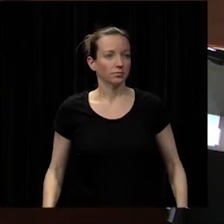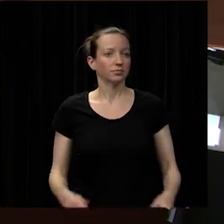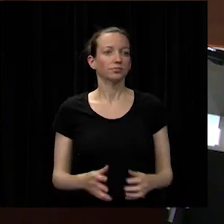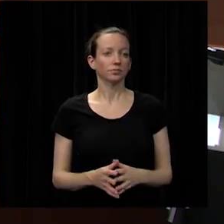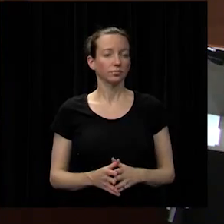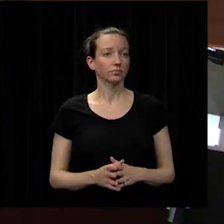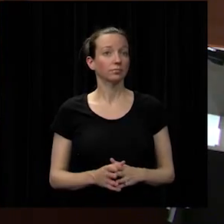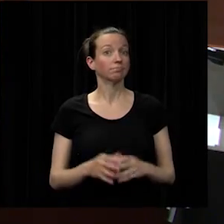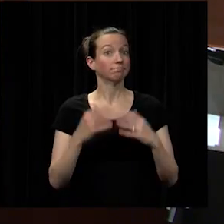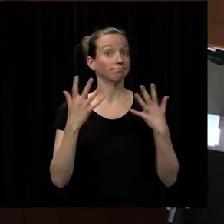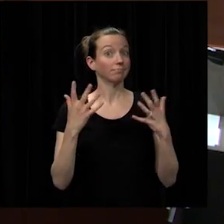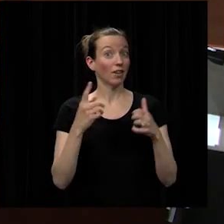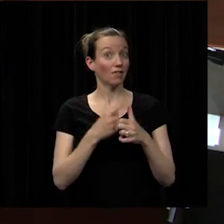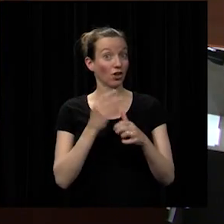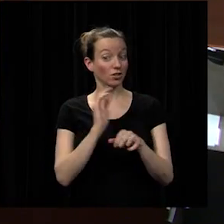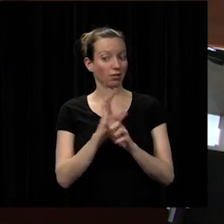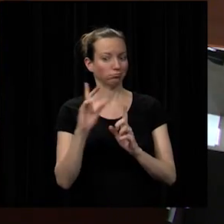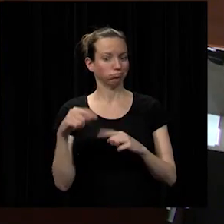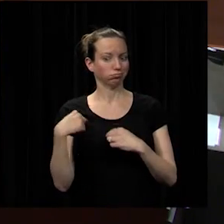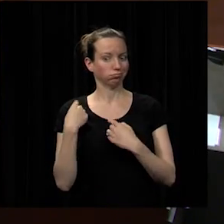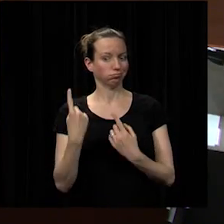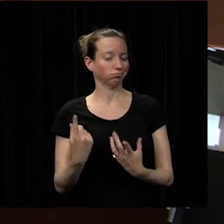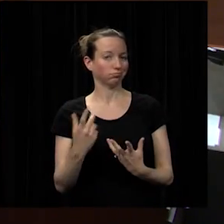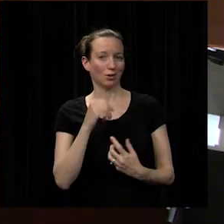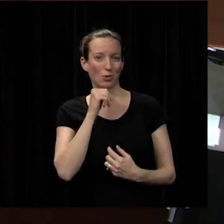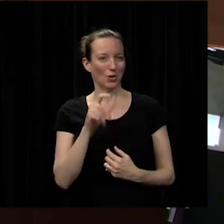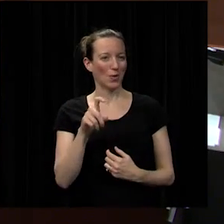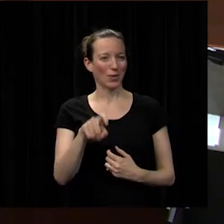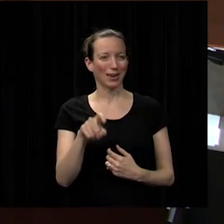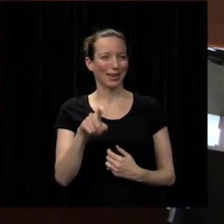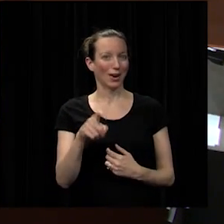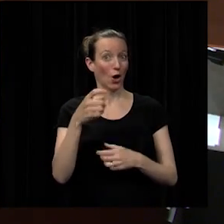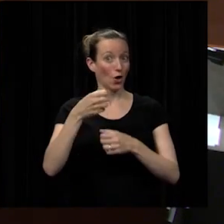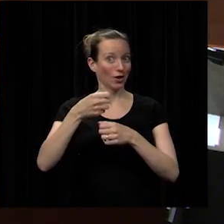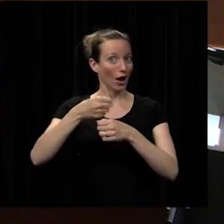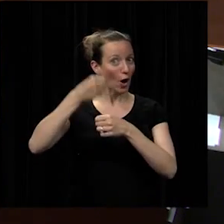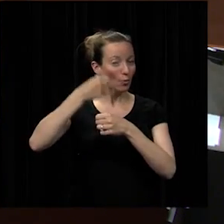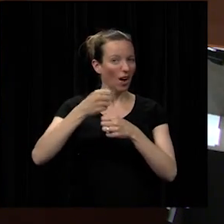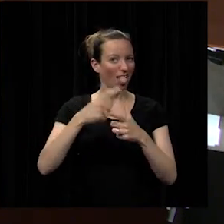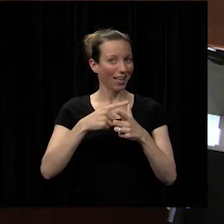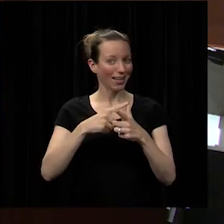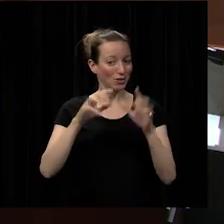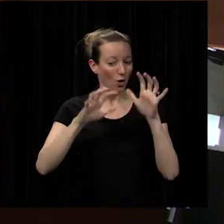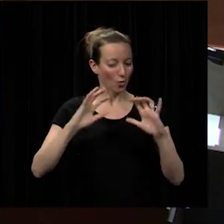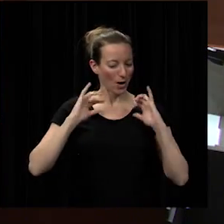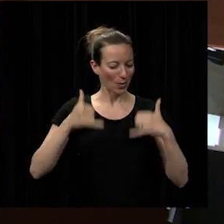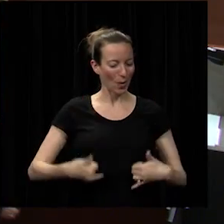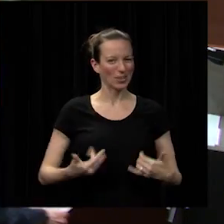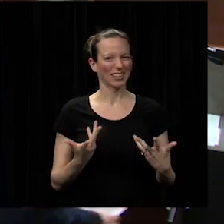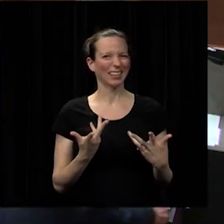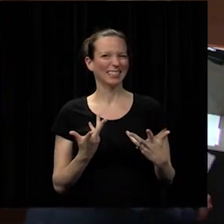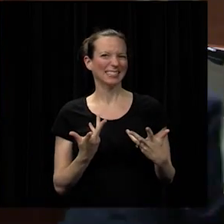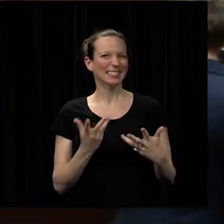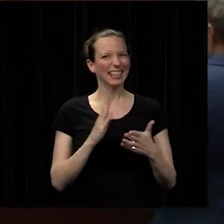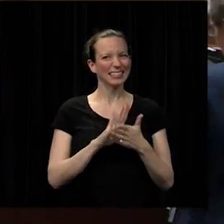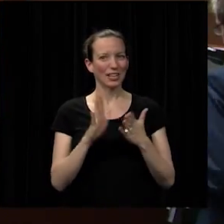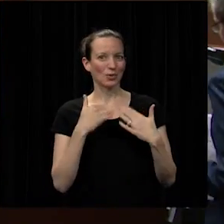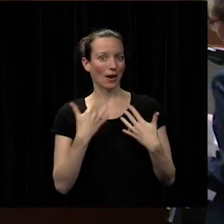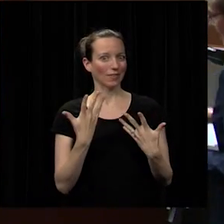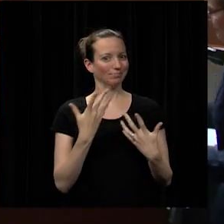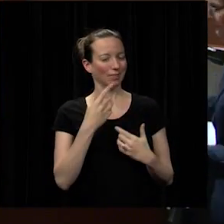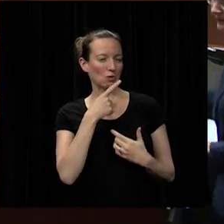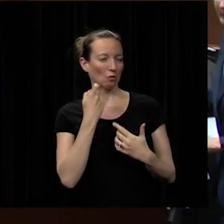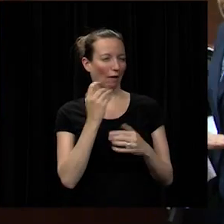so first night in a long while we haven't needed our umbrellas or raincoats so it's good to have you here on a somewhat dry night